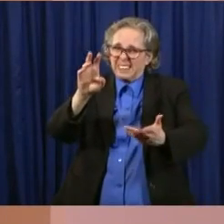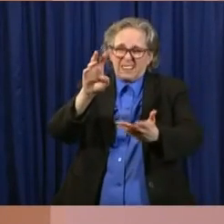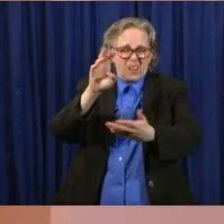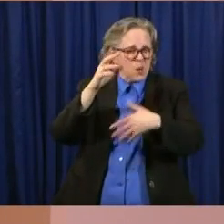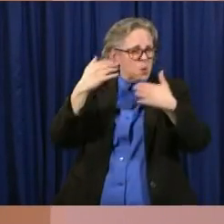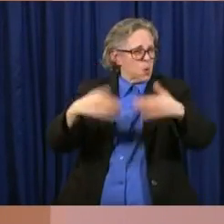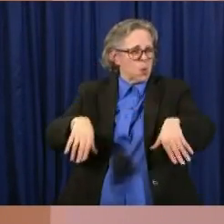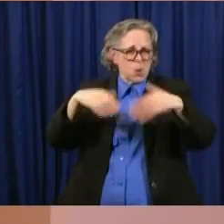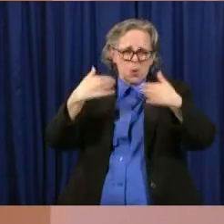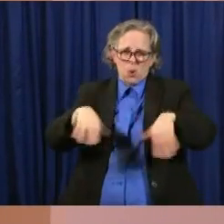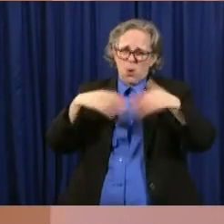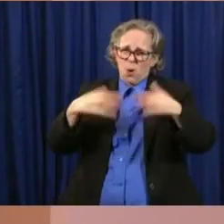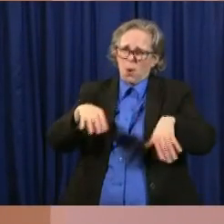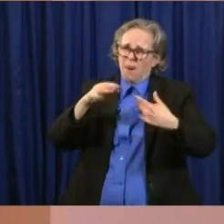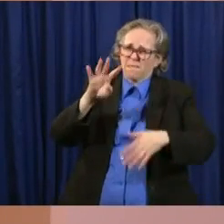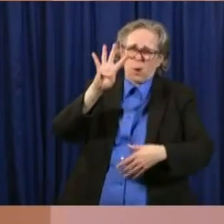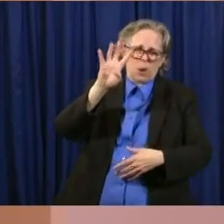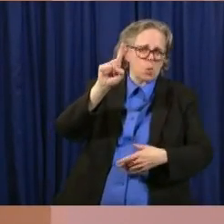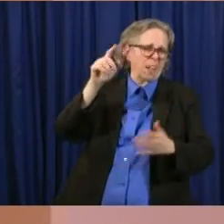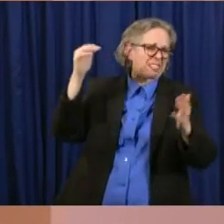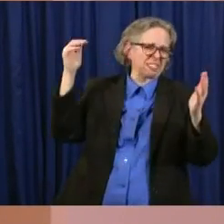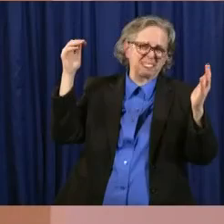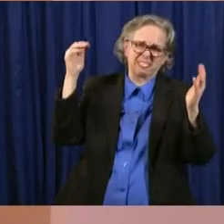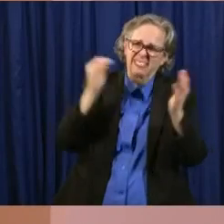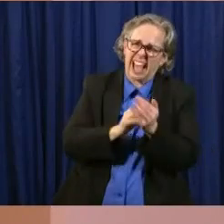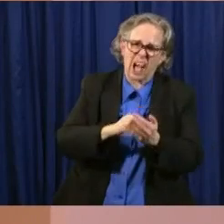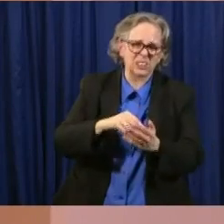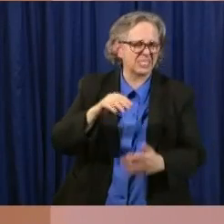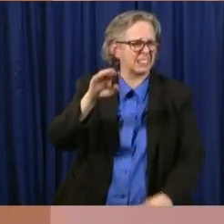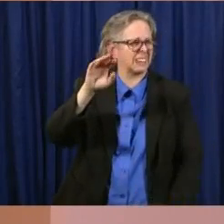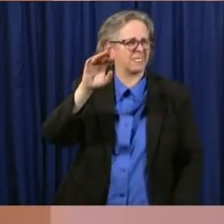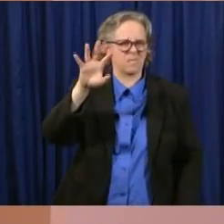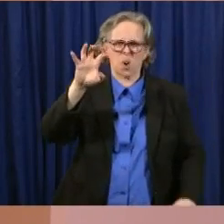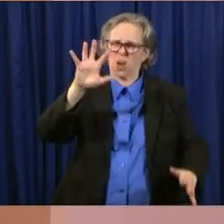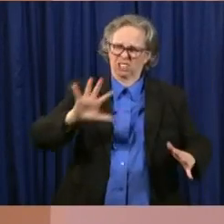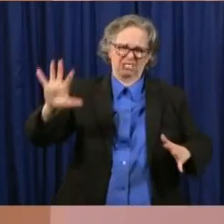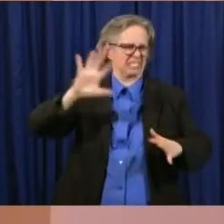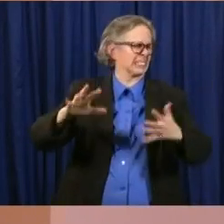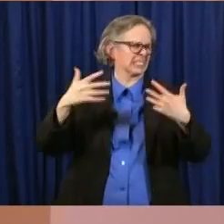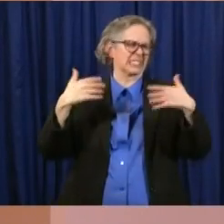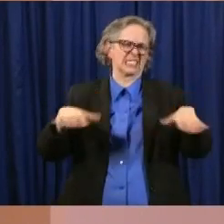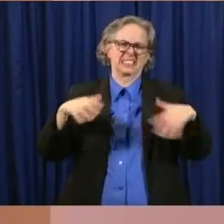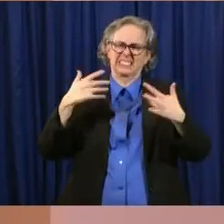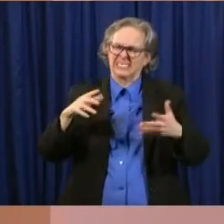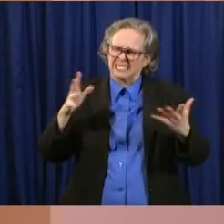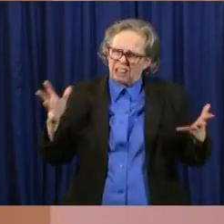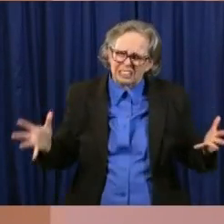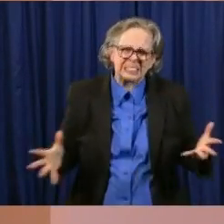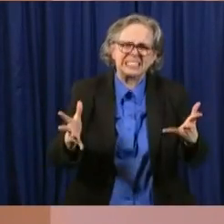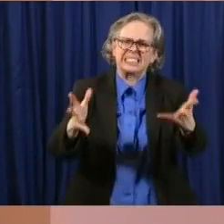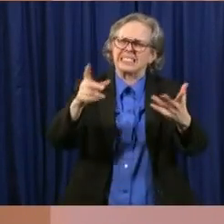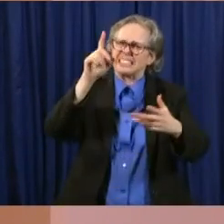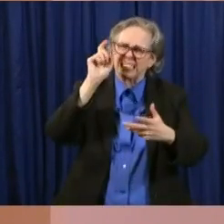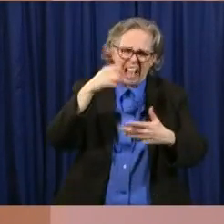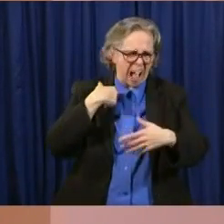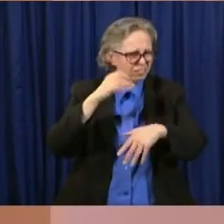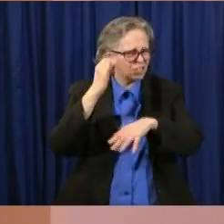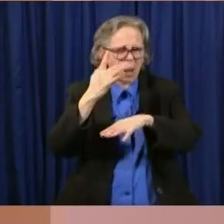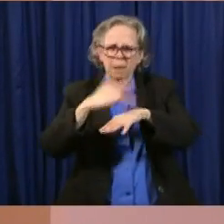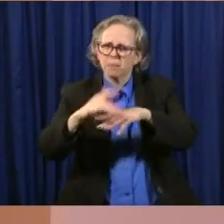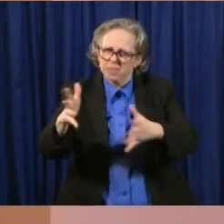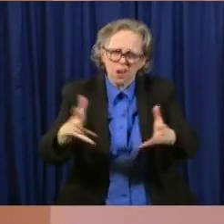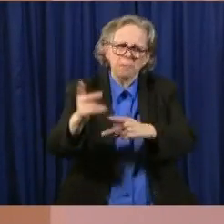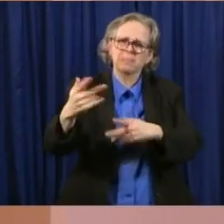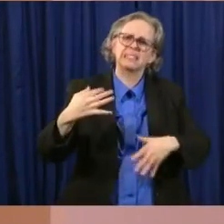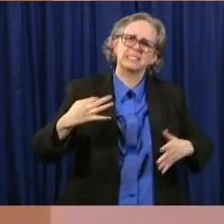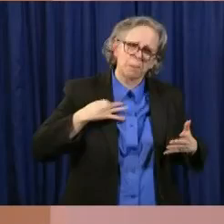jobs available. So if you're able to help with that, we really, you know, they would really appreciate it. We would all really, really appreciate it. We are